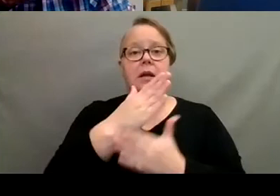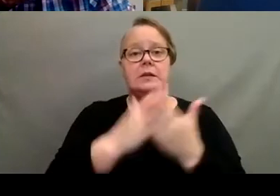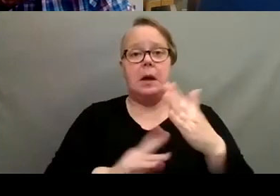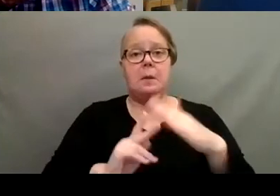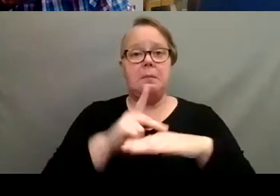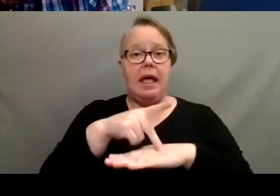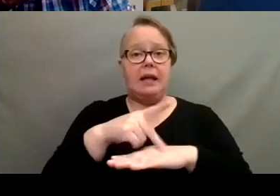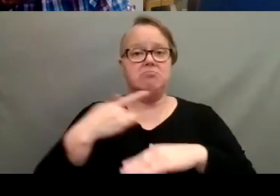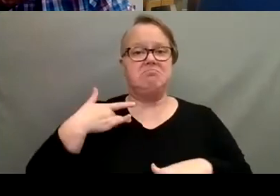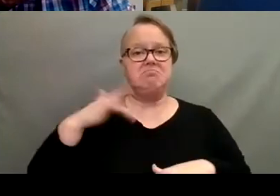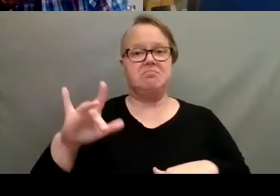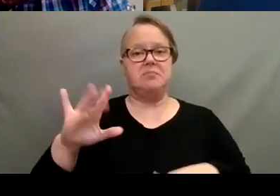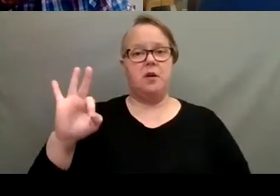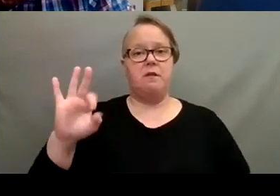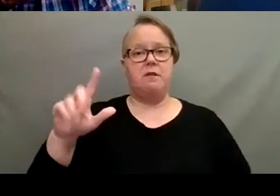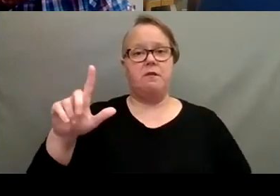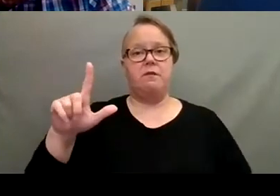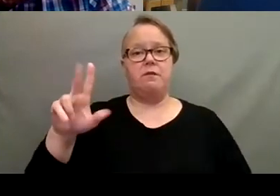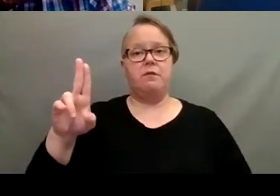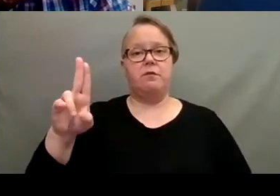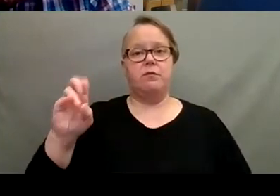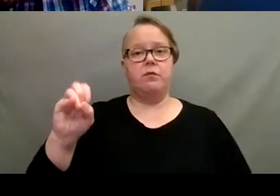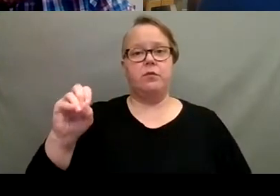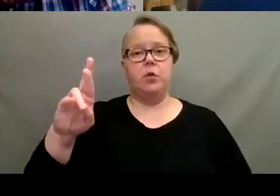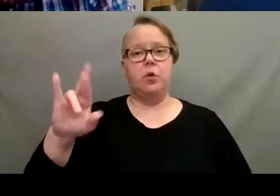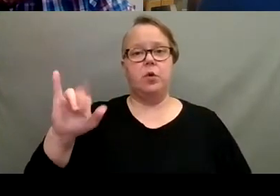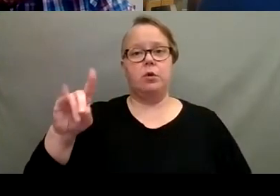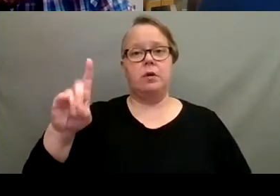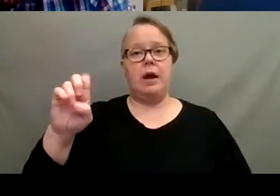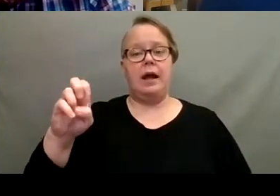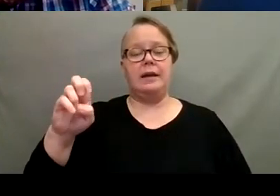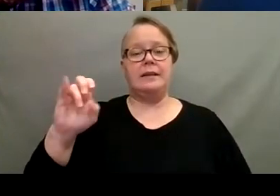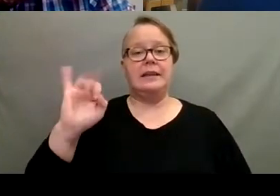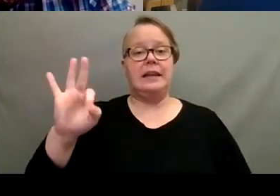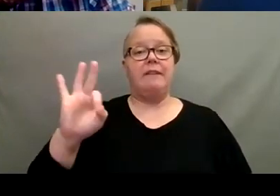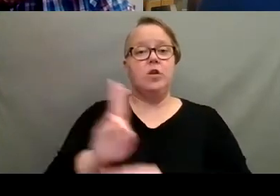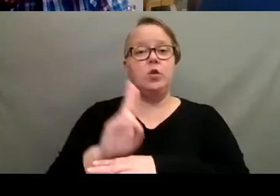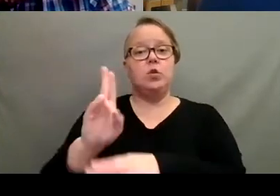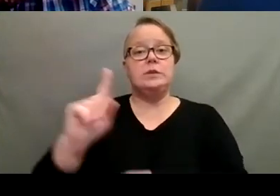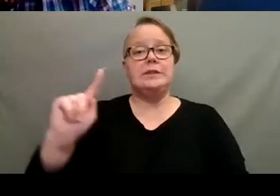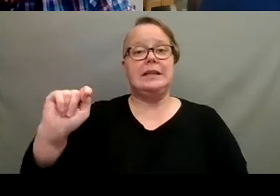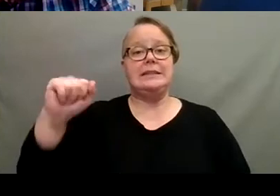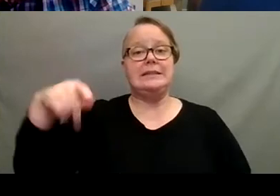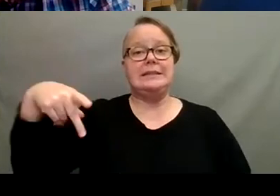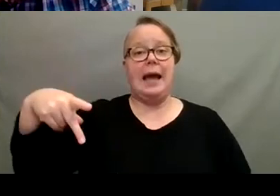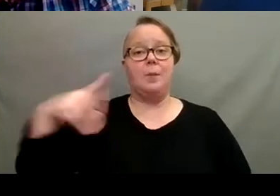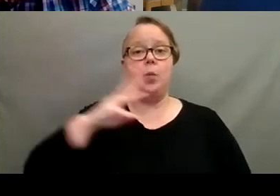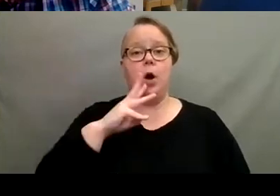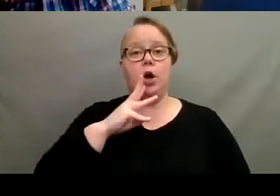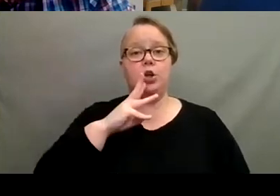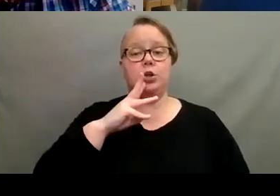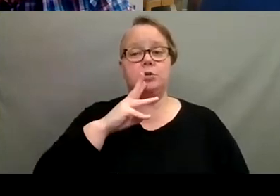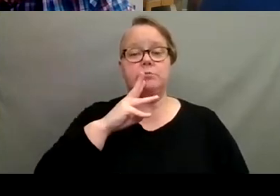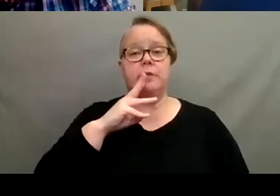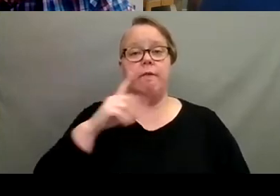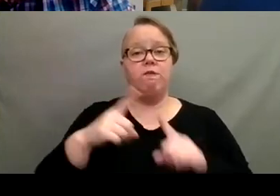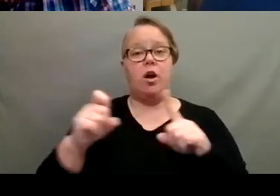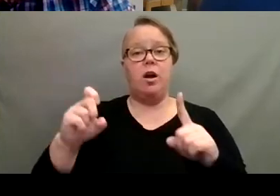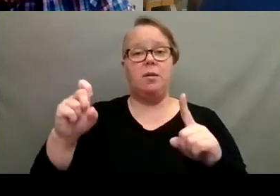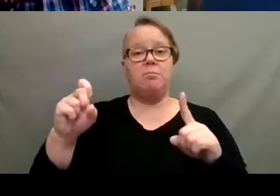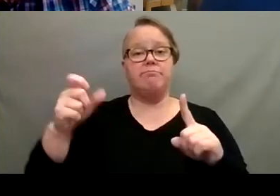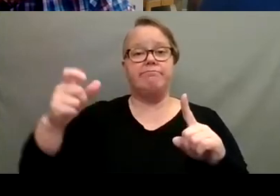sensitive to fluoride. So if you're using tap water straight away to water your plants right out of the sink,